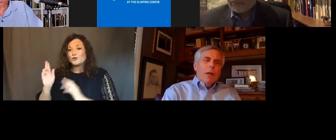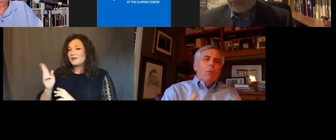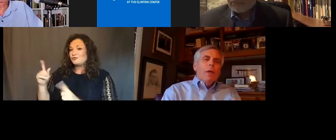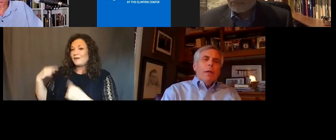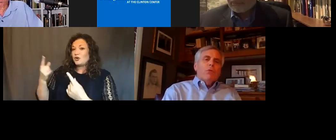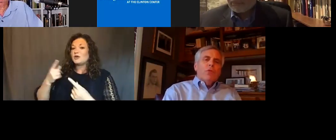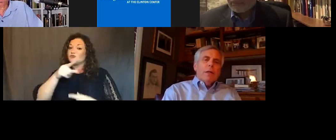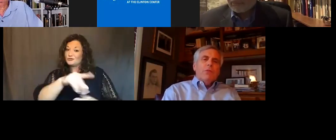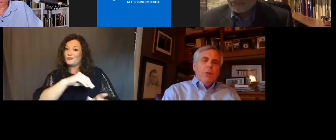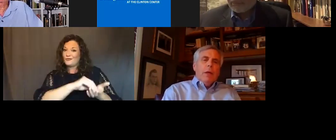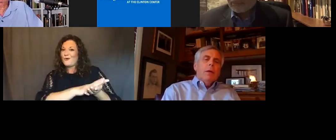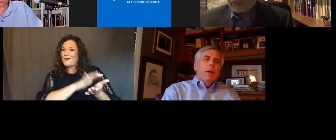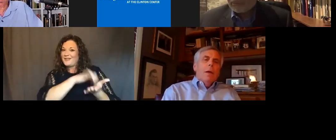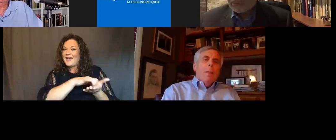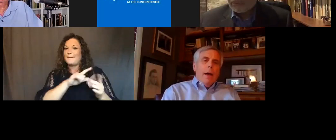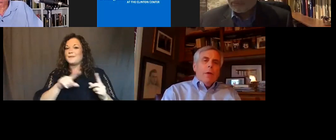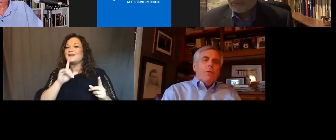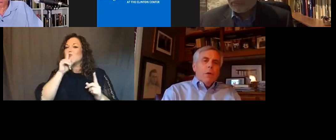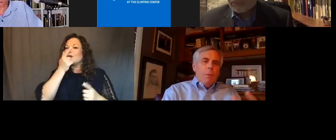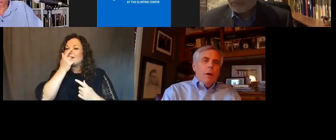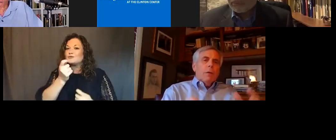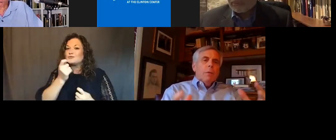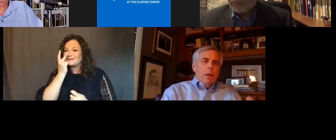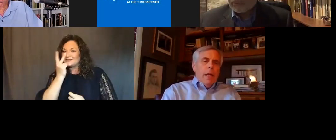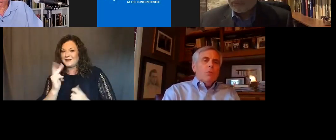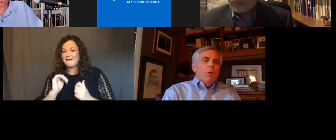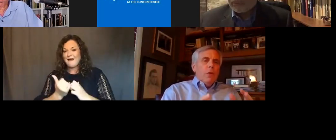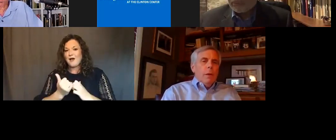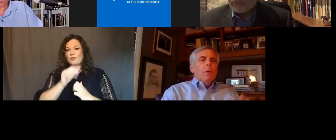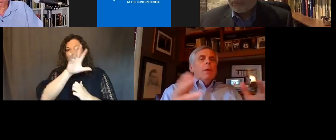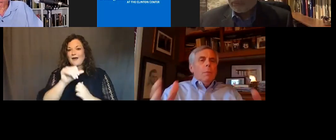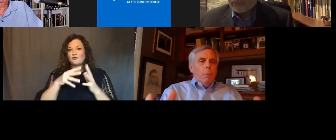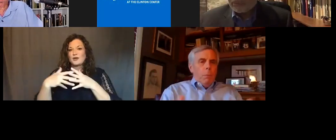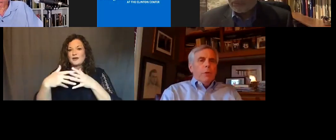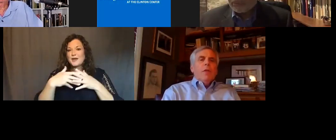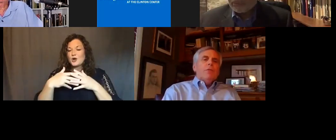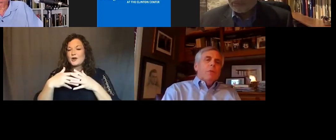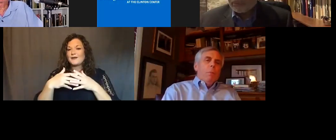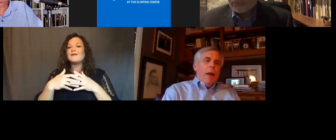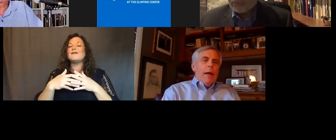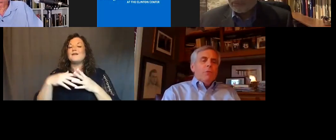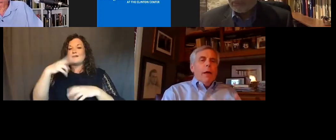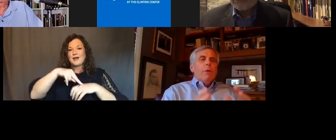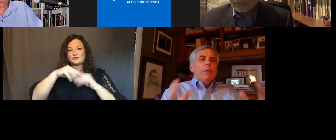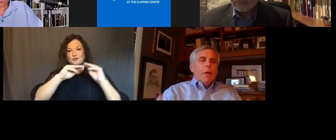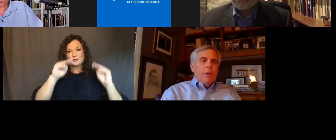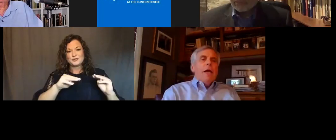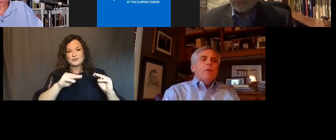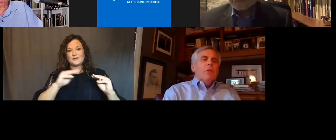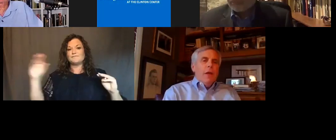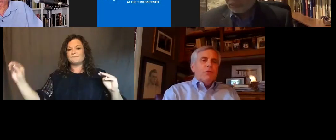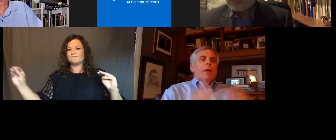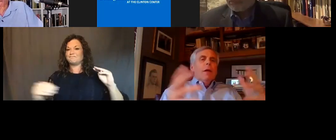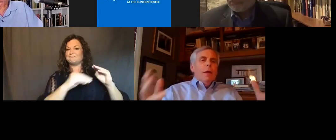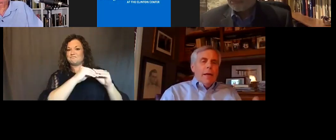recorded. But it'll be really interesting to see how the African-American National Museum puts this Black Lives Matter in the